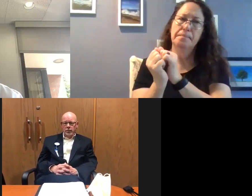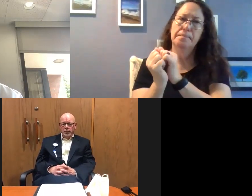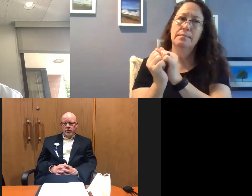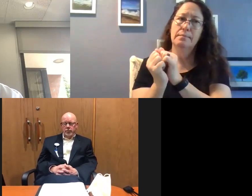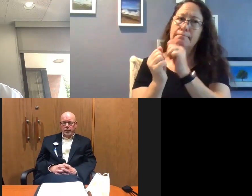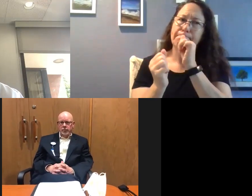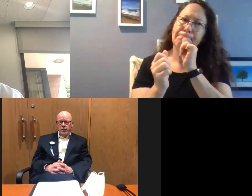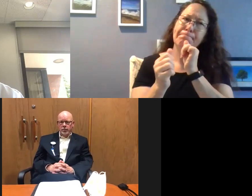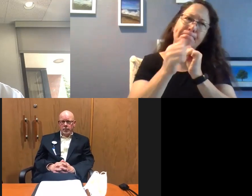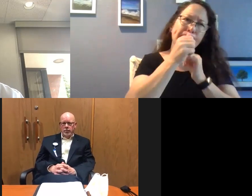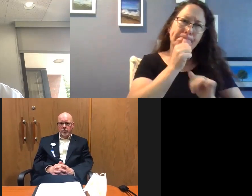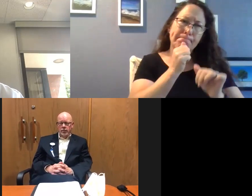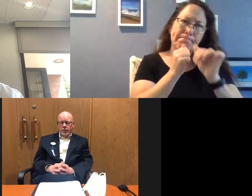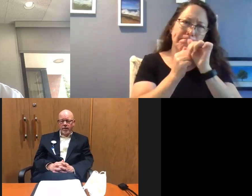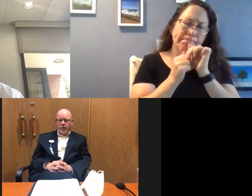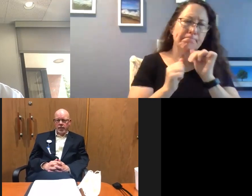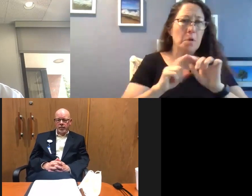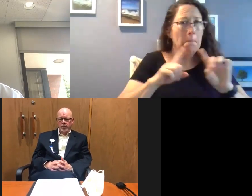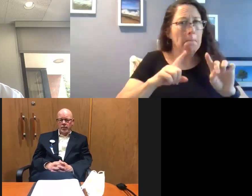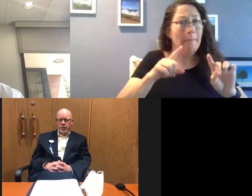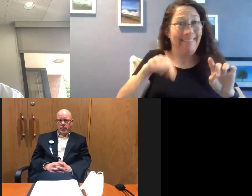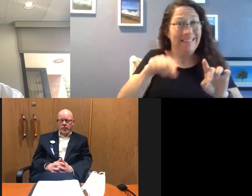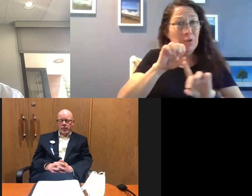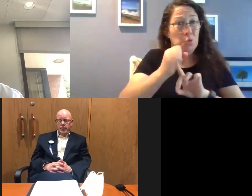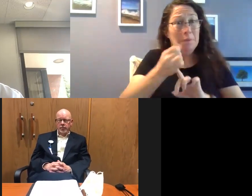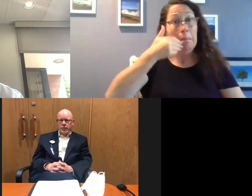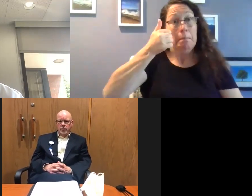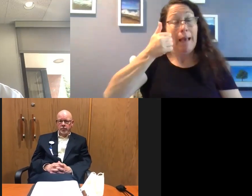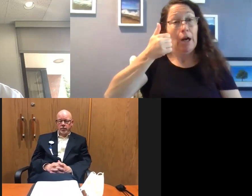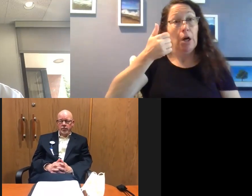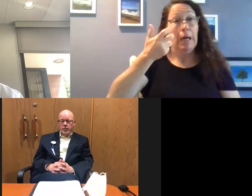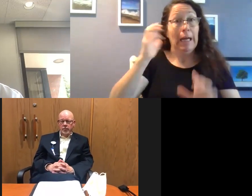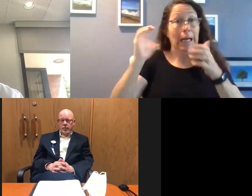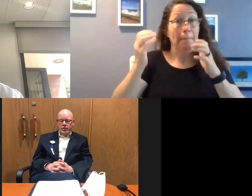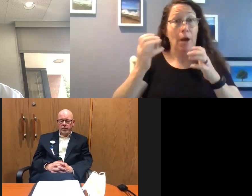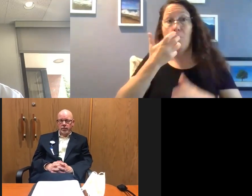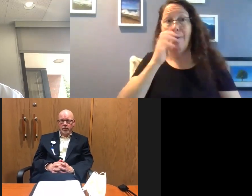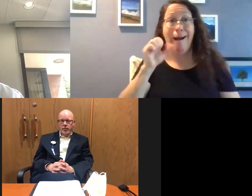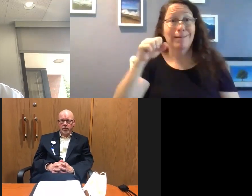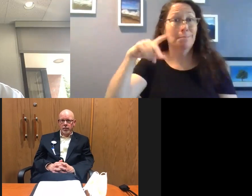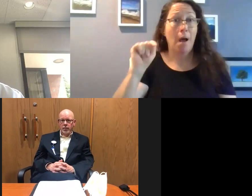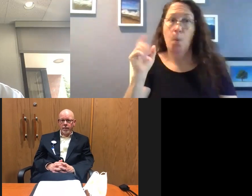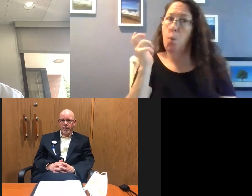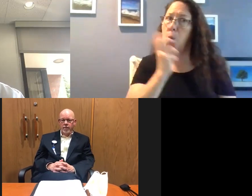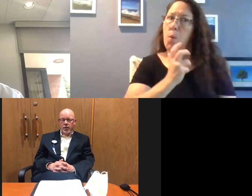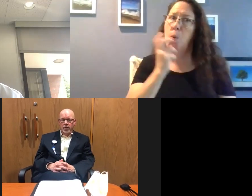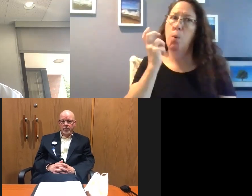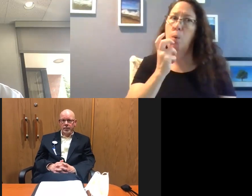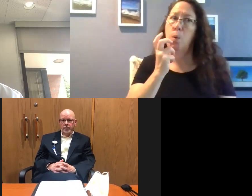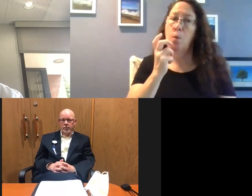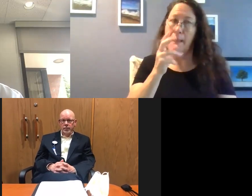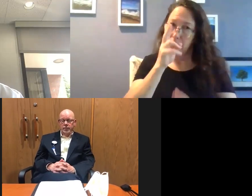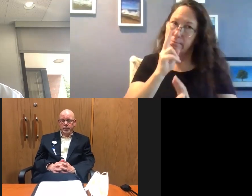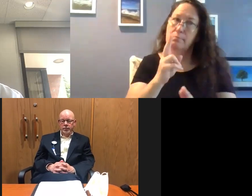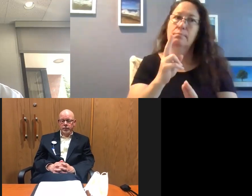with this, we're in a much better situation than the hotspot areas within the United States. And that's a tribute to